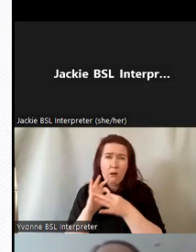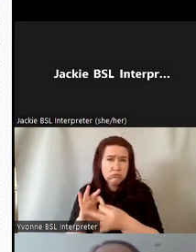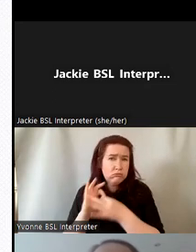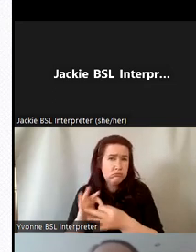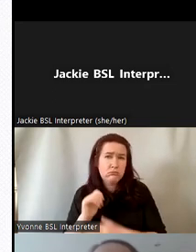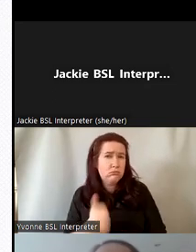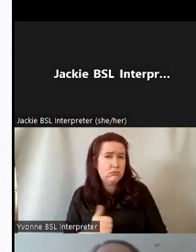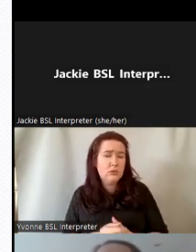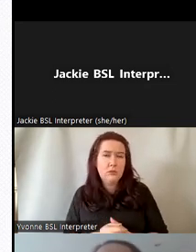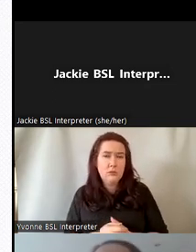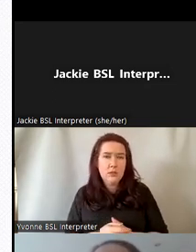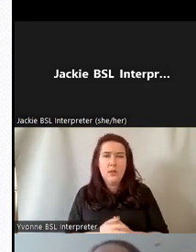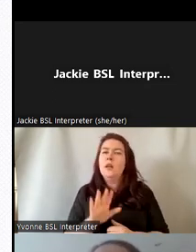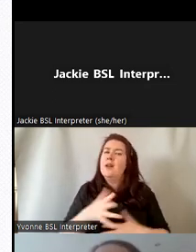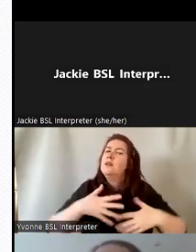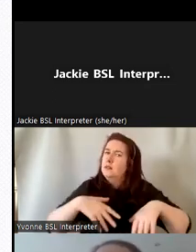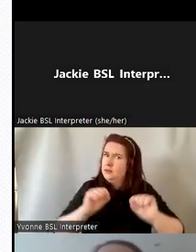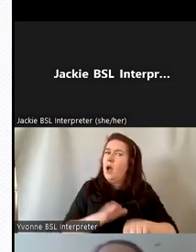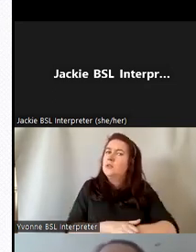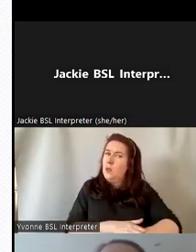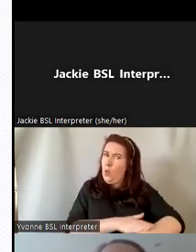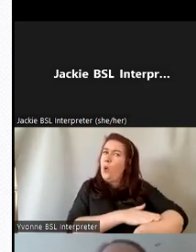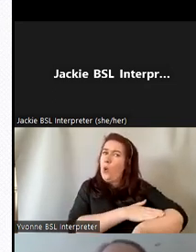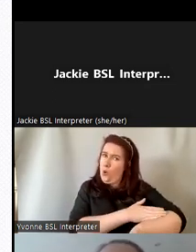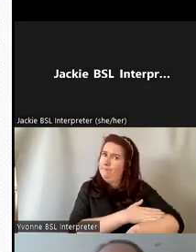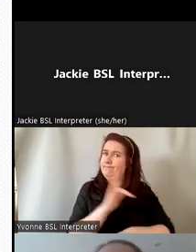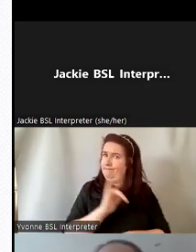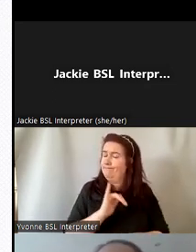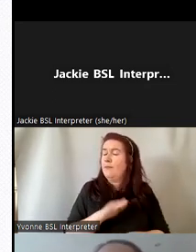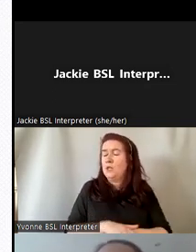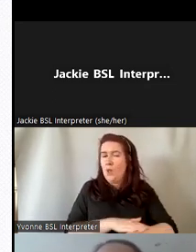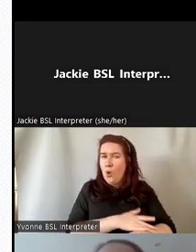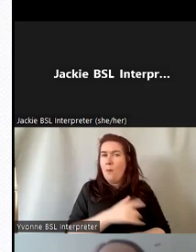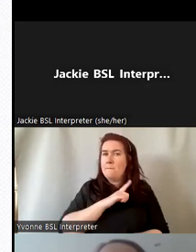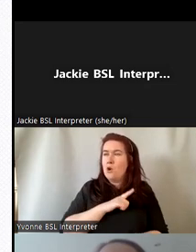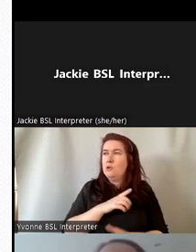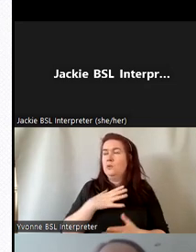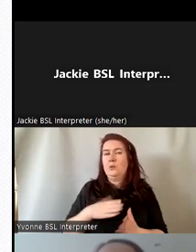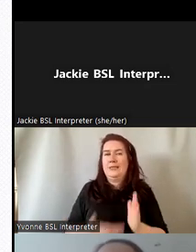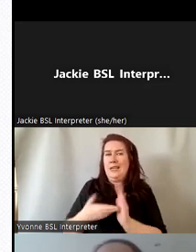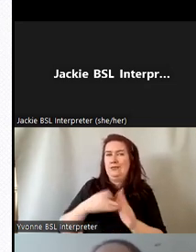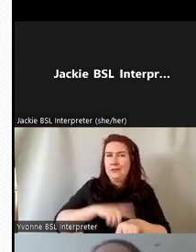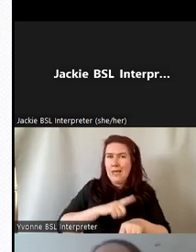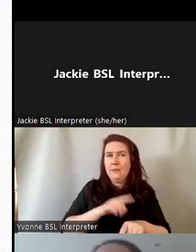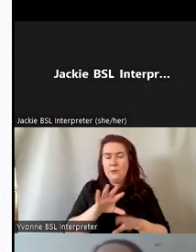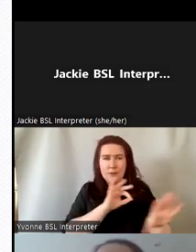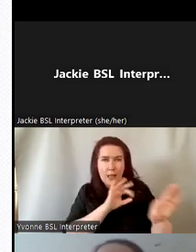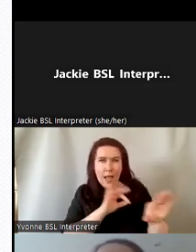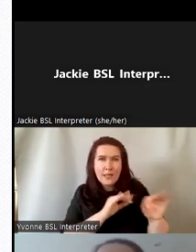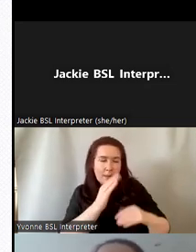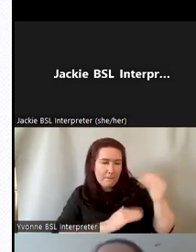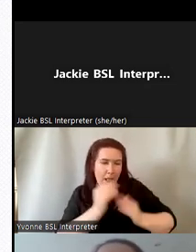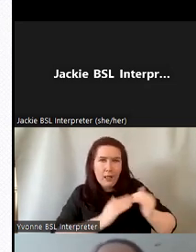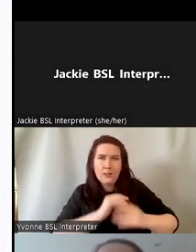it started off rather slowly than we'd anticipated because we took that extra time to select and build and customize the